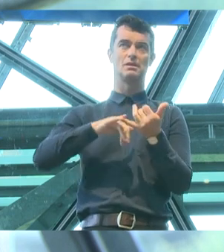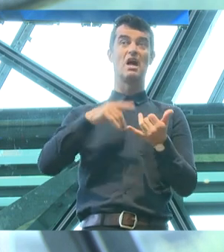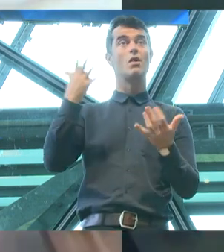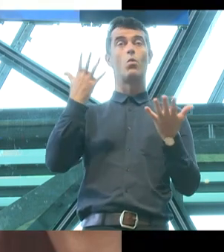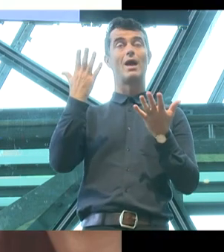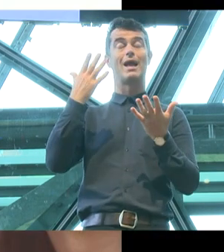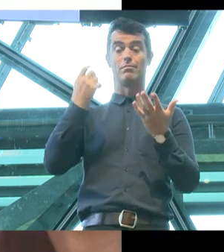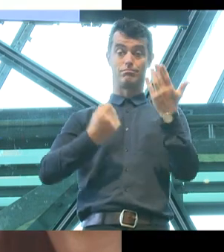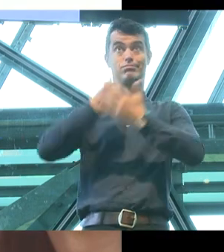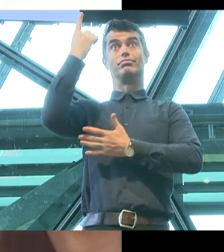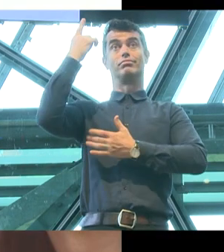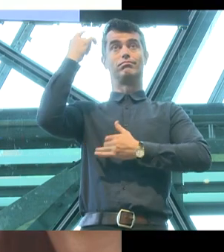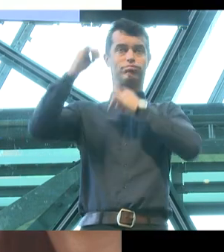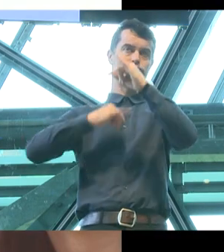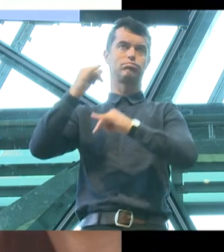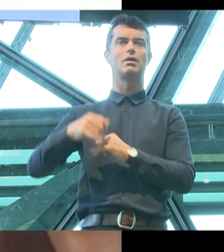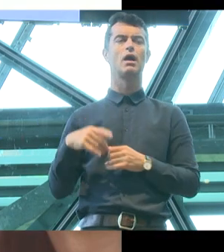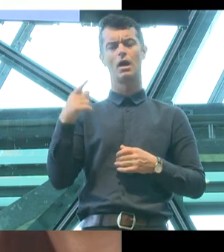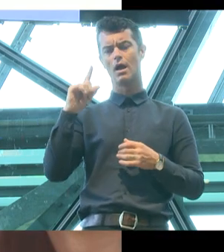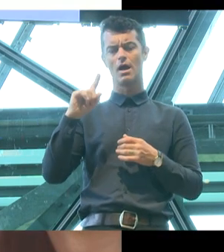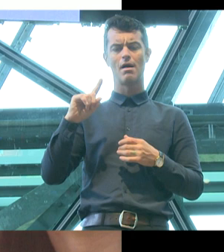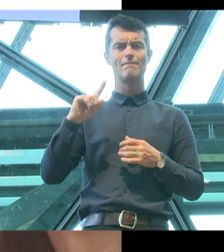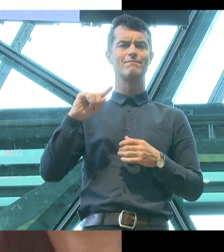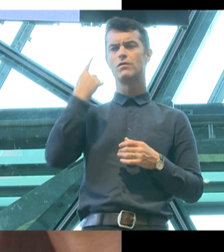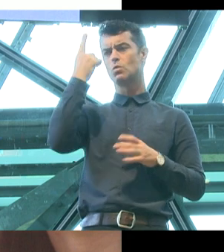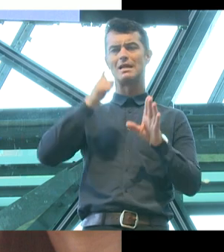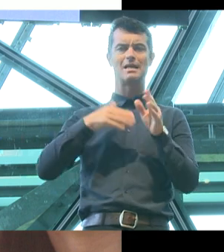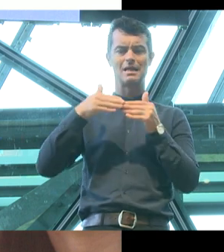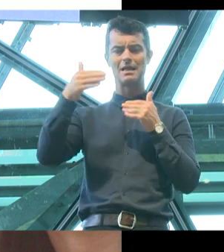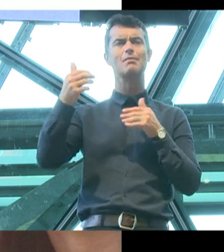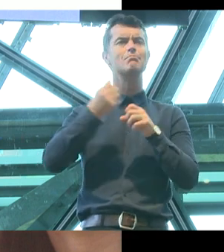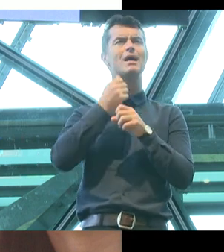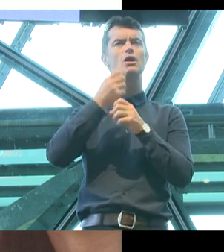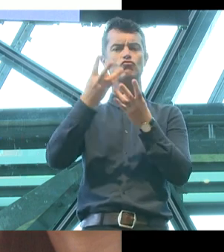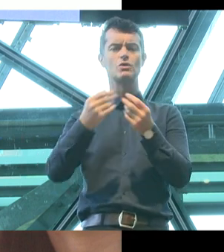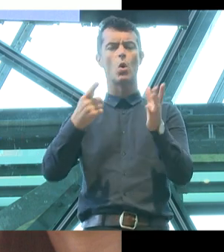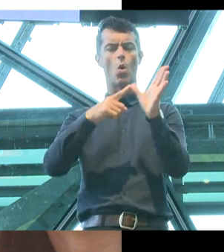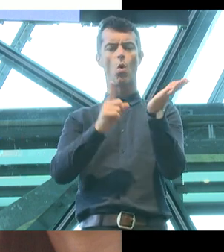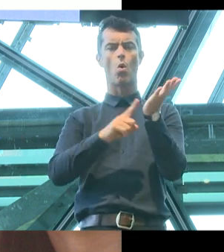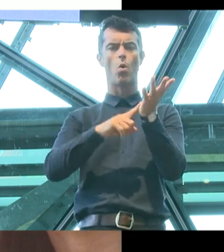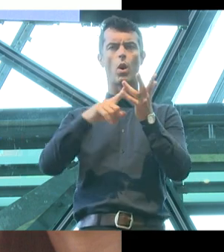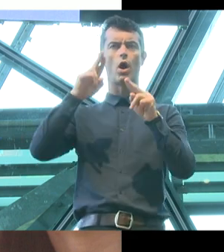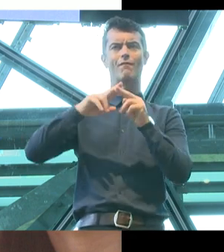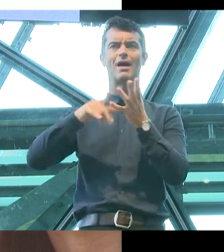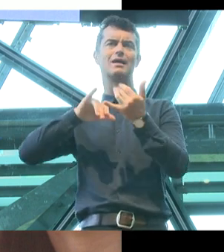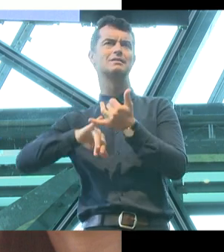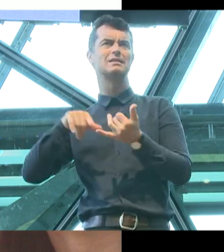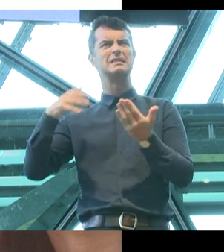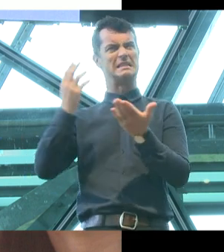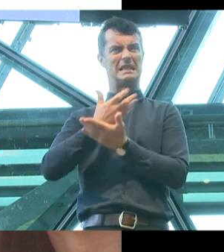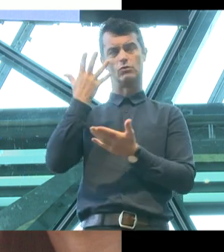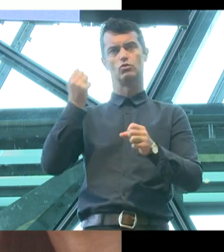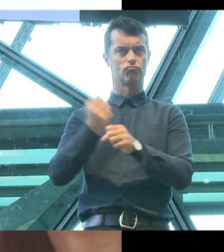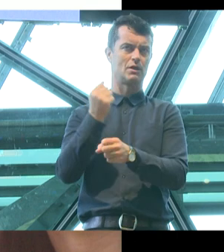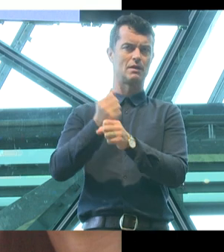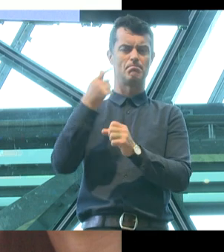For a good part of the year, Safe Schools developed an electronic resource called All of Us that centres on a full colour PDF booklet